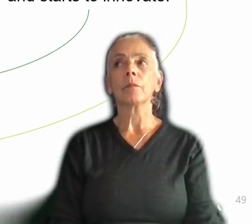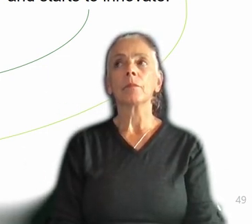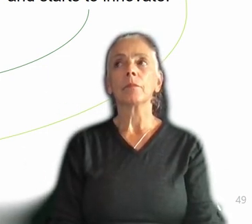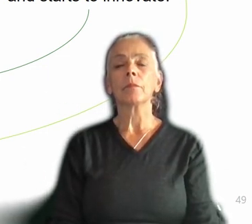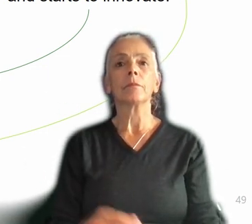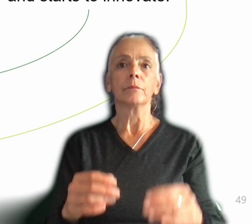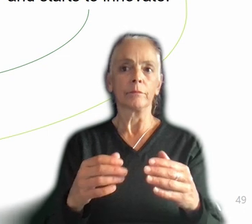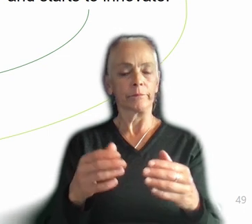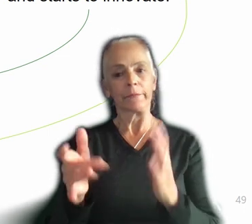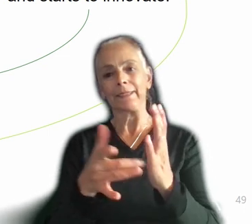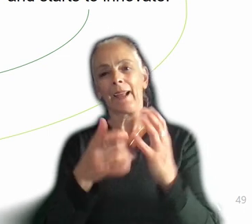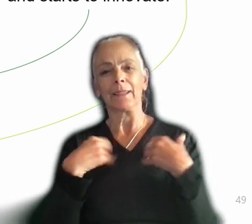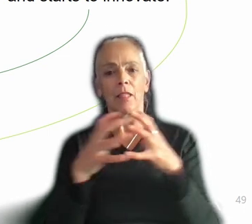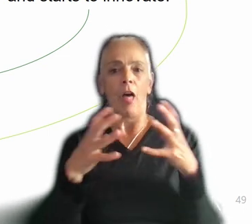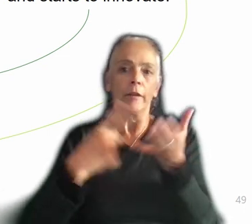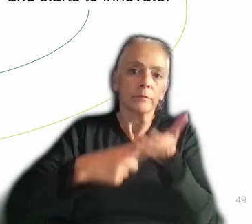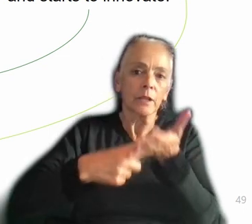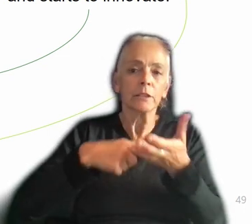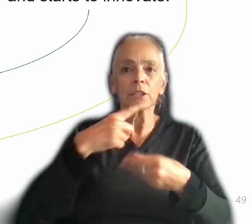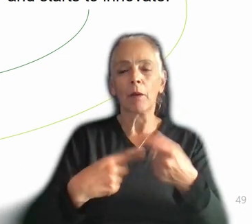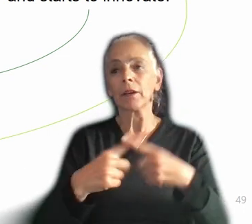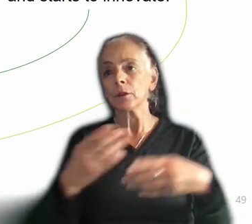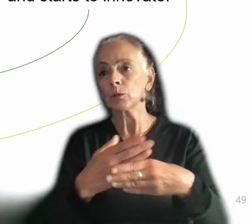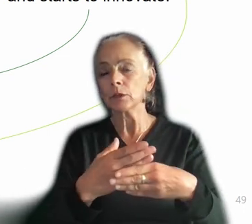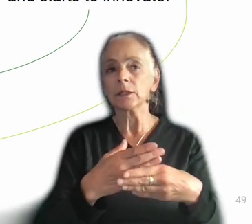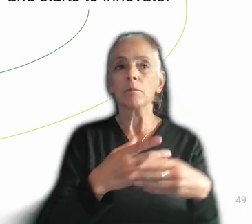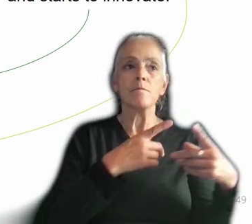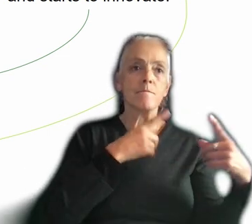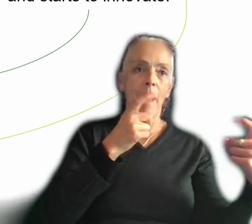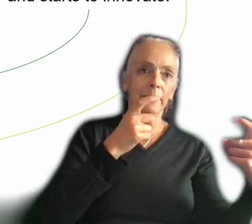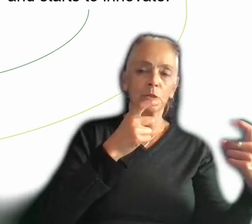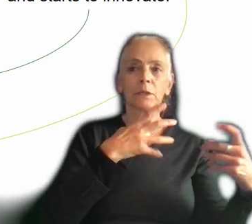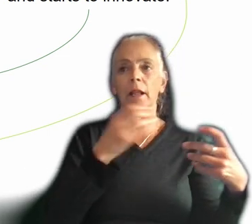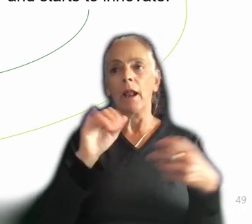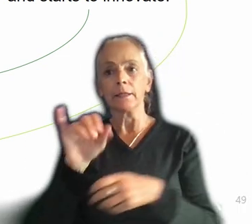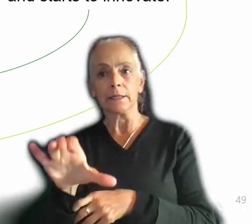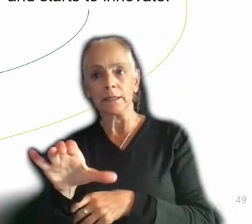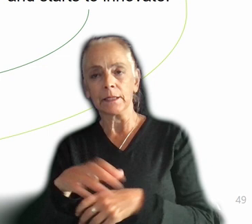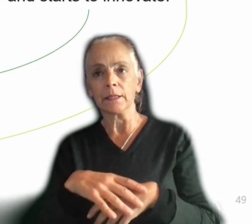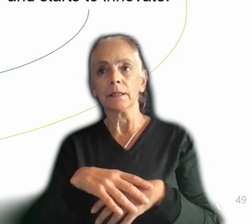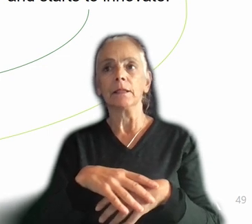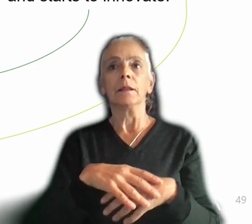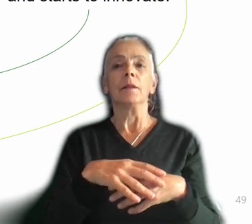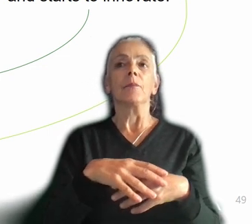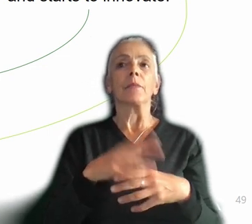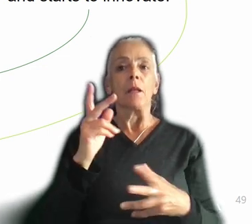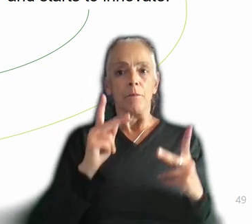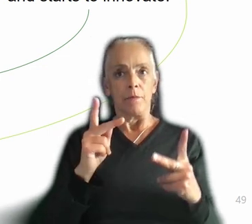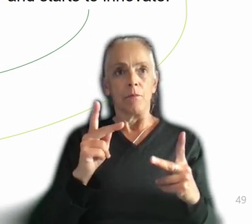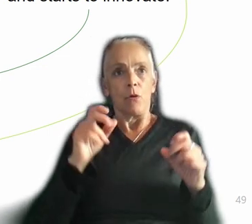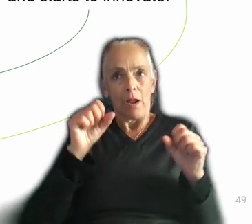management and IC. And this is one of the few paths where I've seen that people can actually be on par with